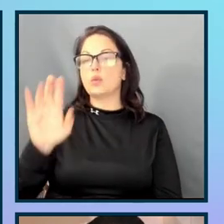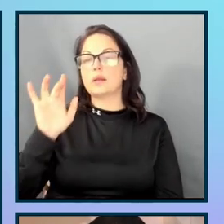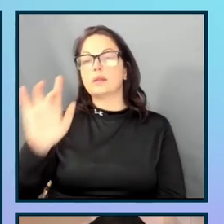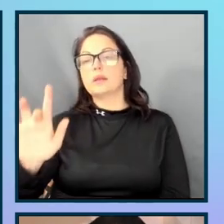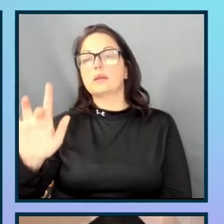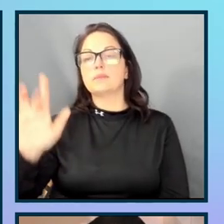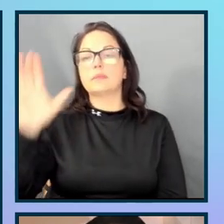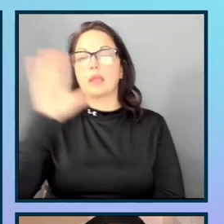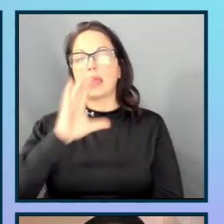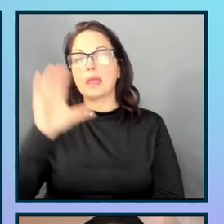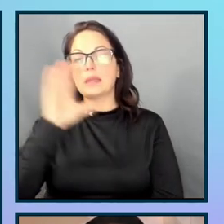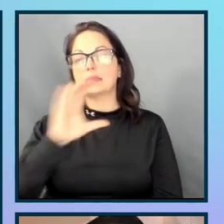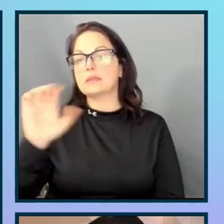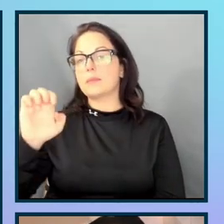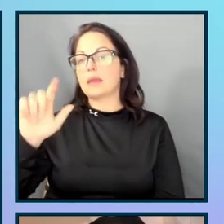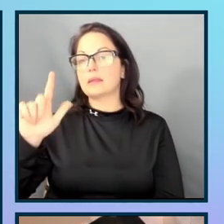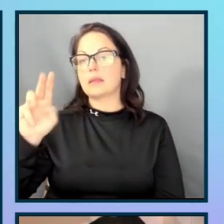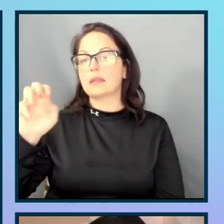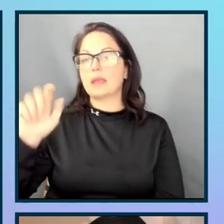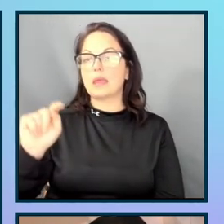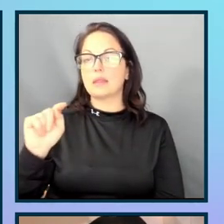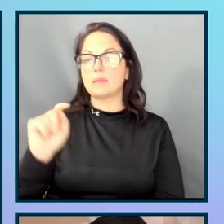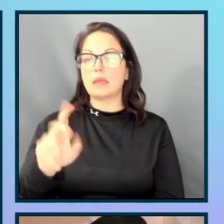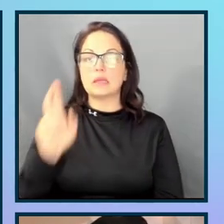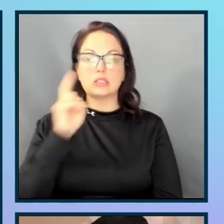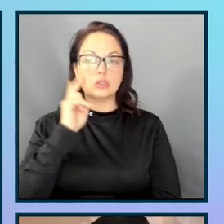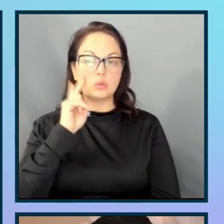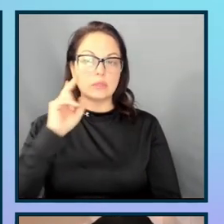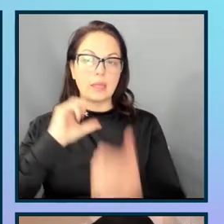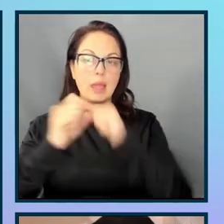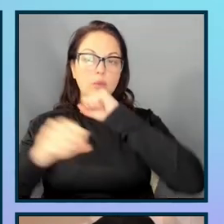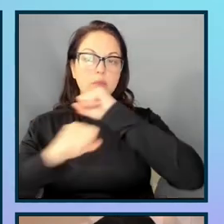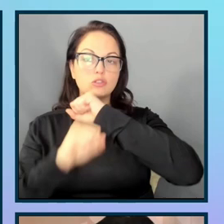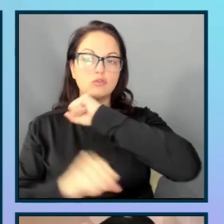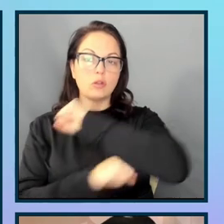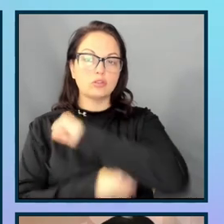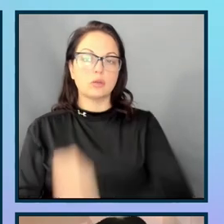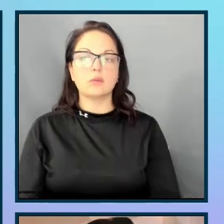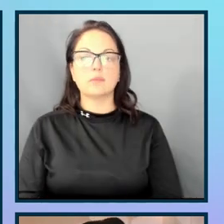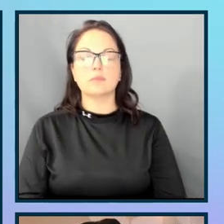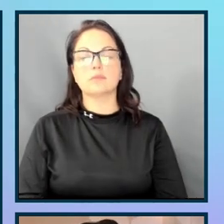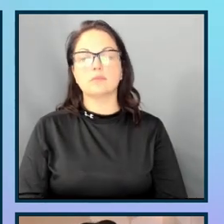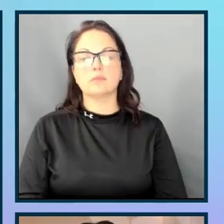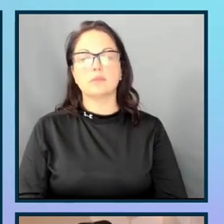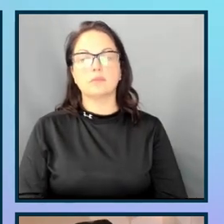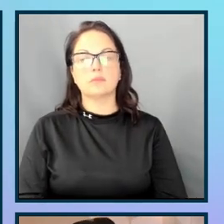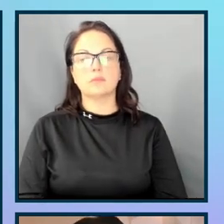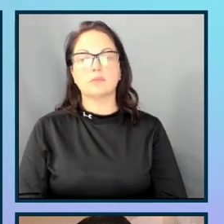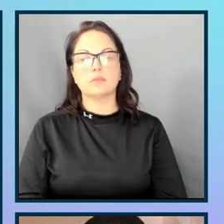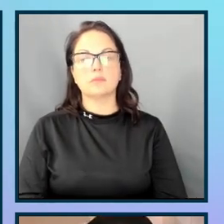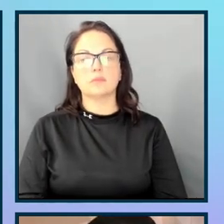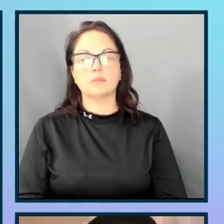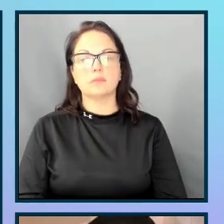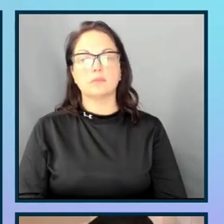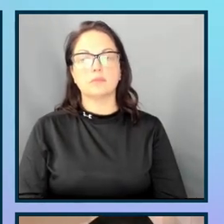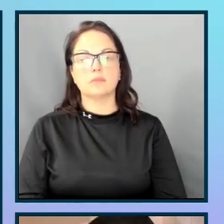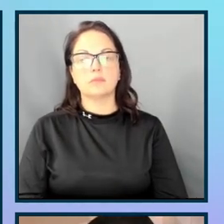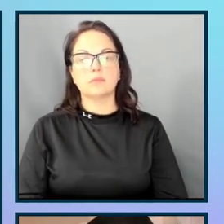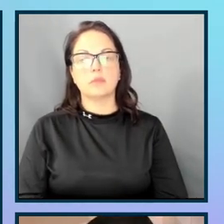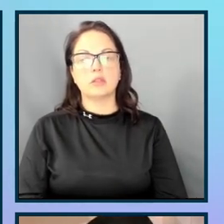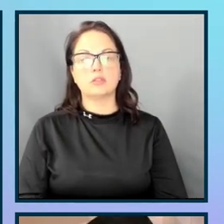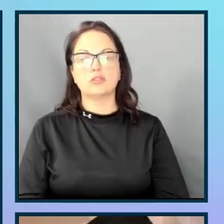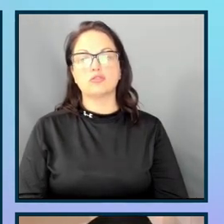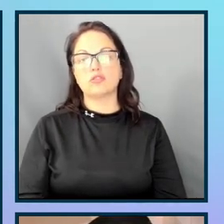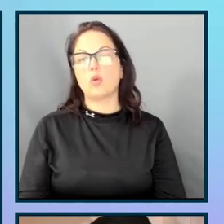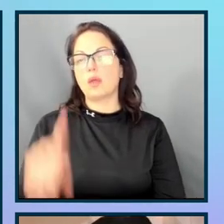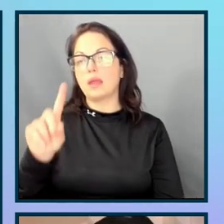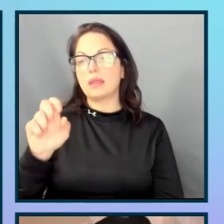and inspect this element to see how it's kind of structured. So, in the Chrome DevTools, I see